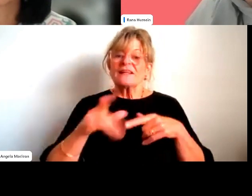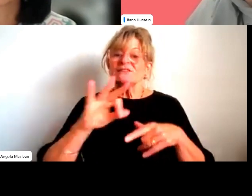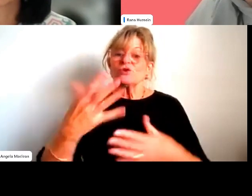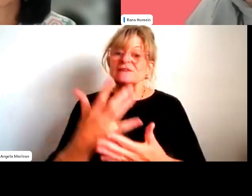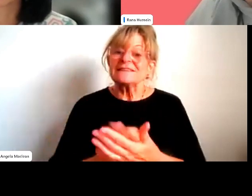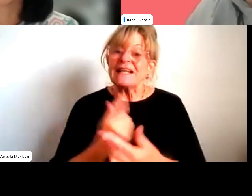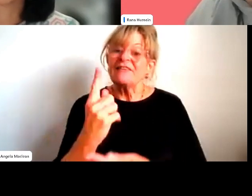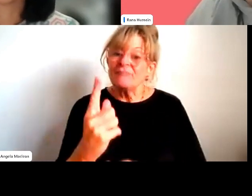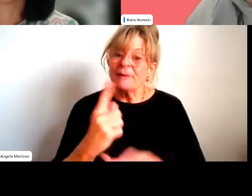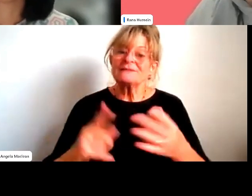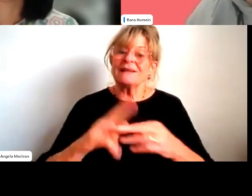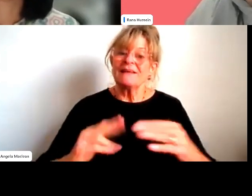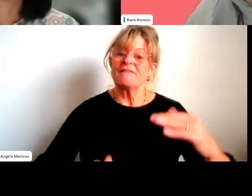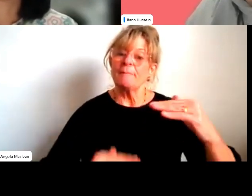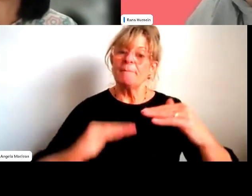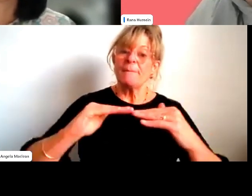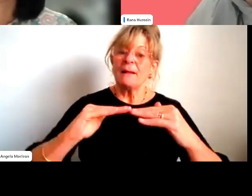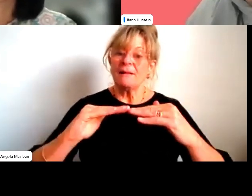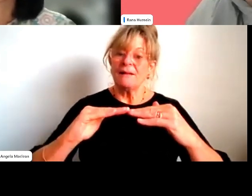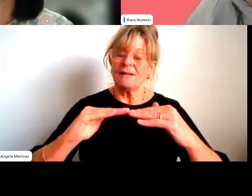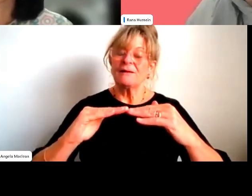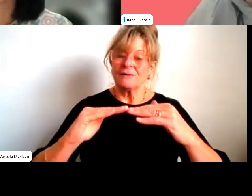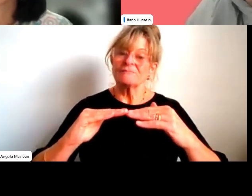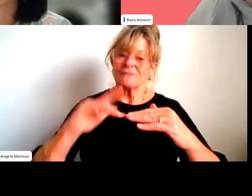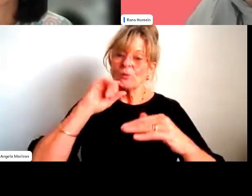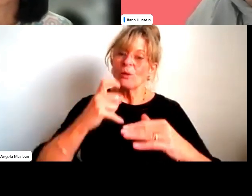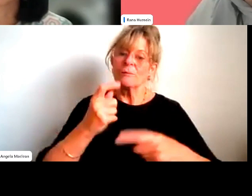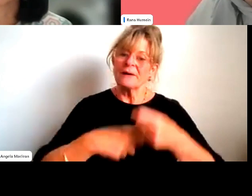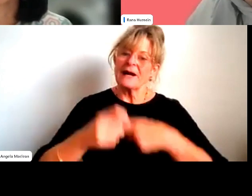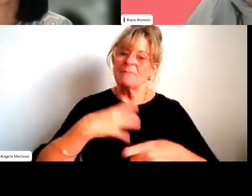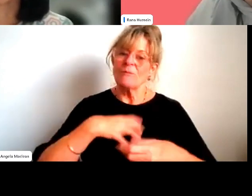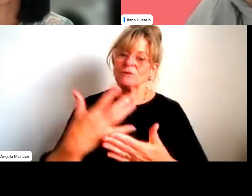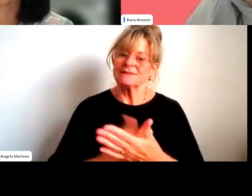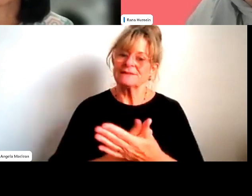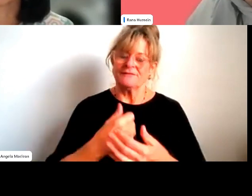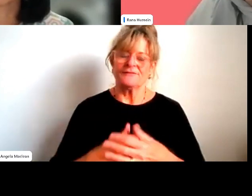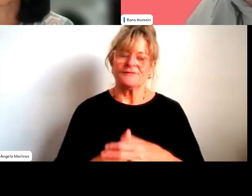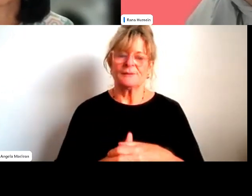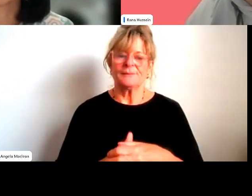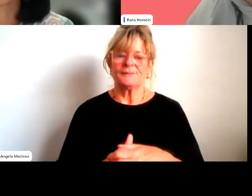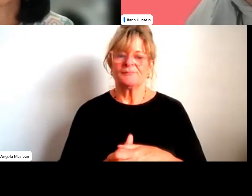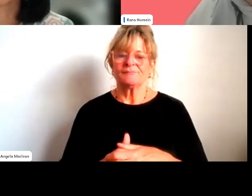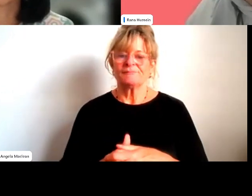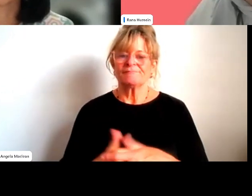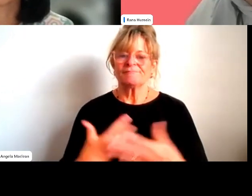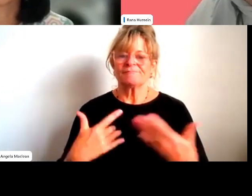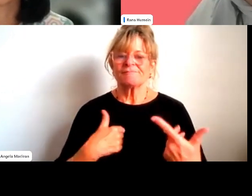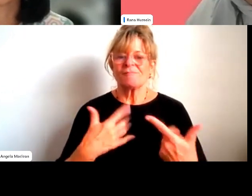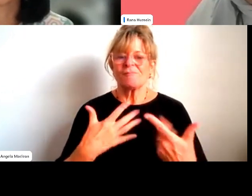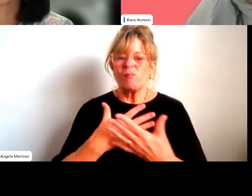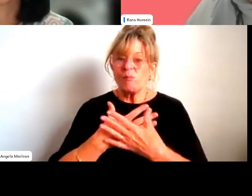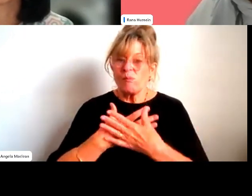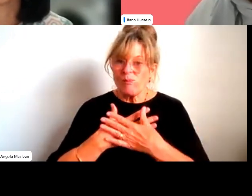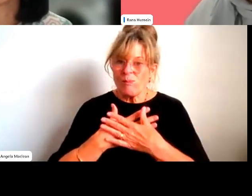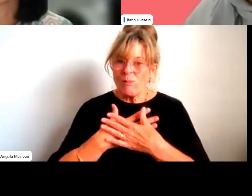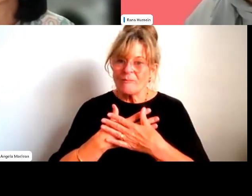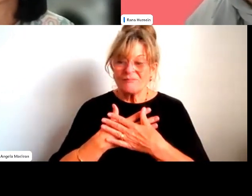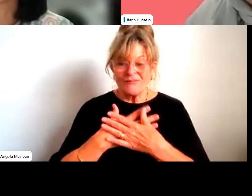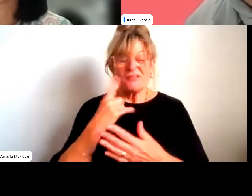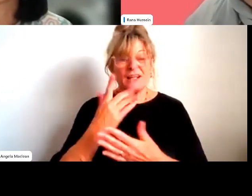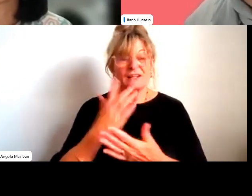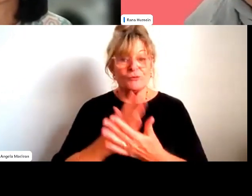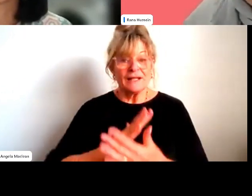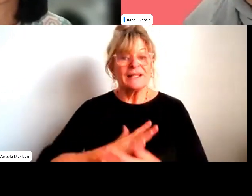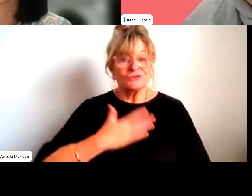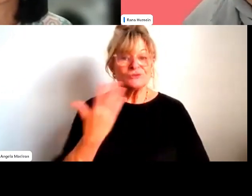we can move towards an eradication of the need for them. Um, but a lot of the times, you know, I just love that it gets us in the door, but our talent will keep us up